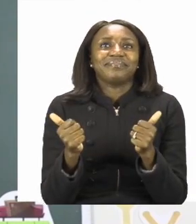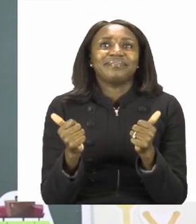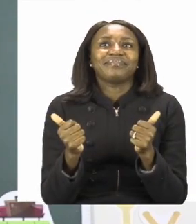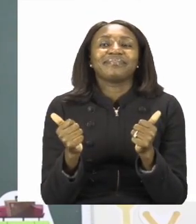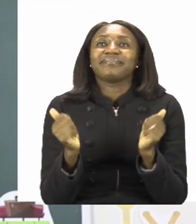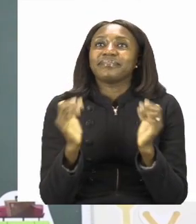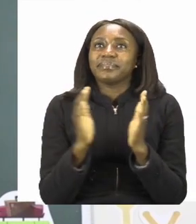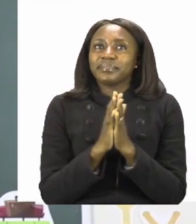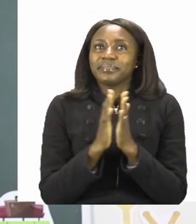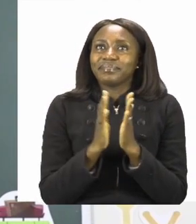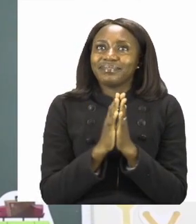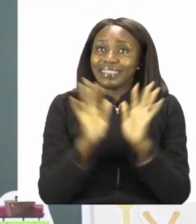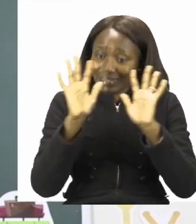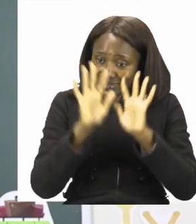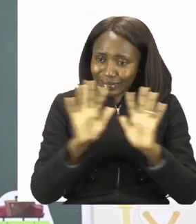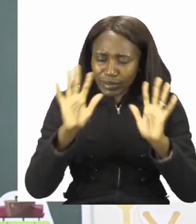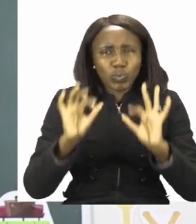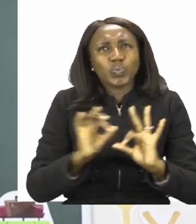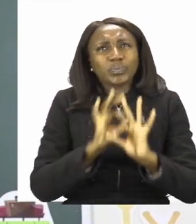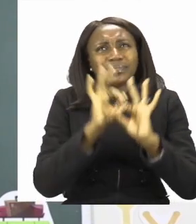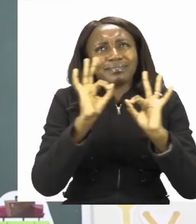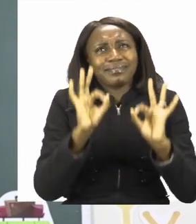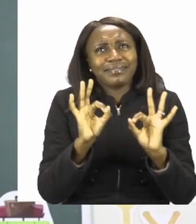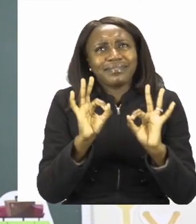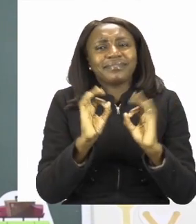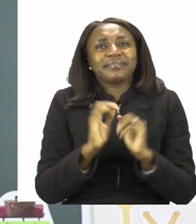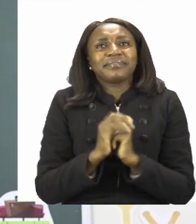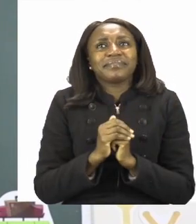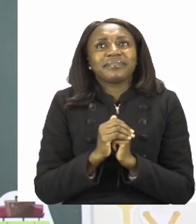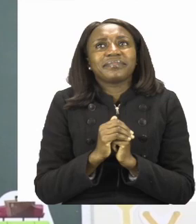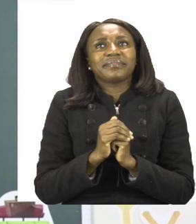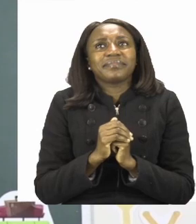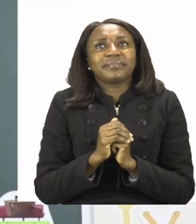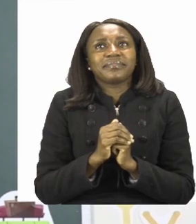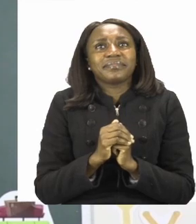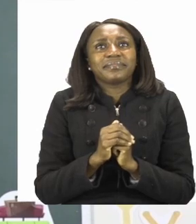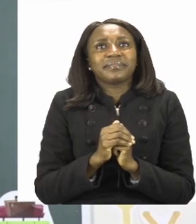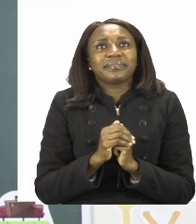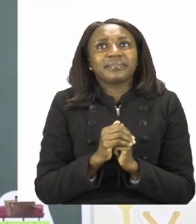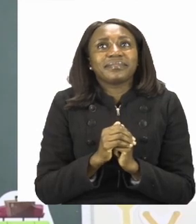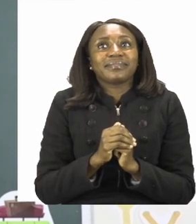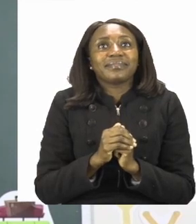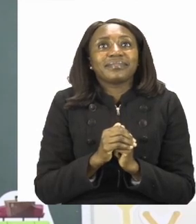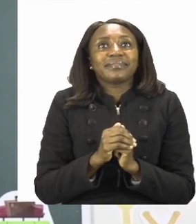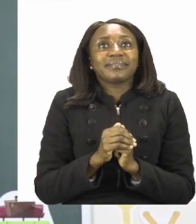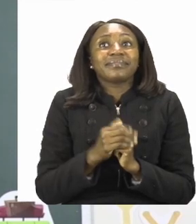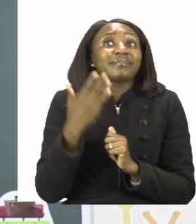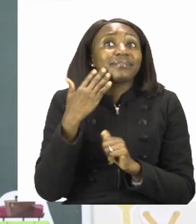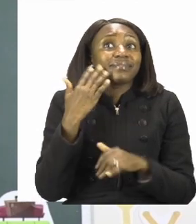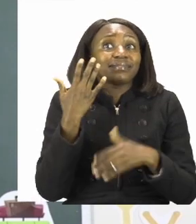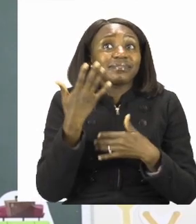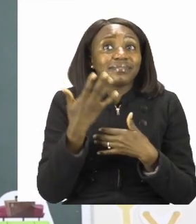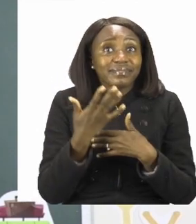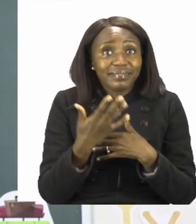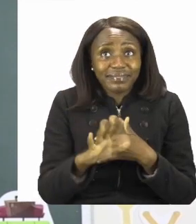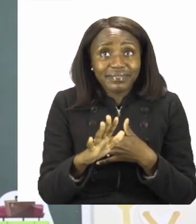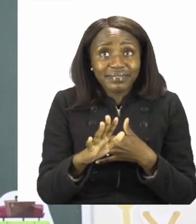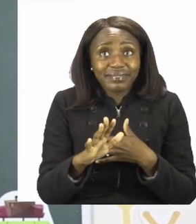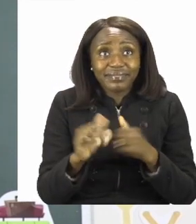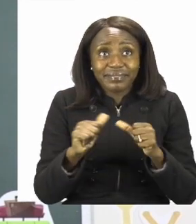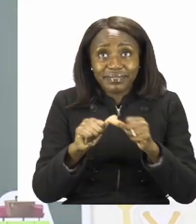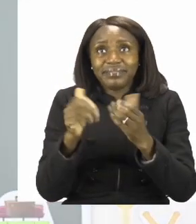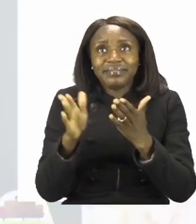inside the lines. Then when you're done with that one, you can move on to the next one on page